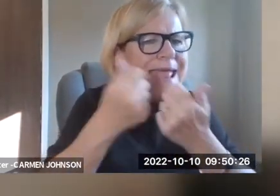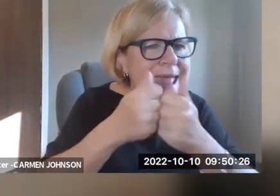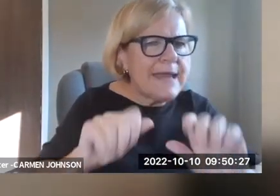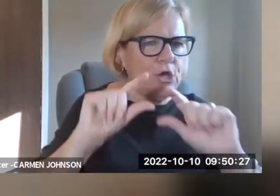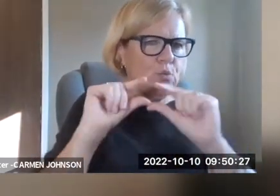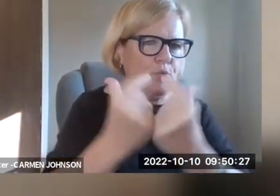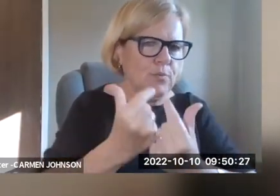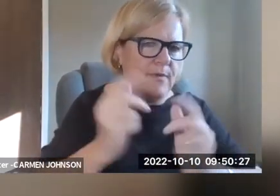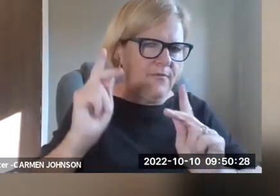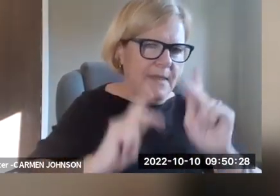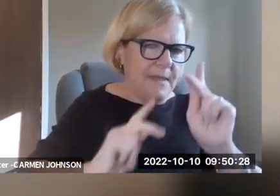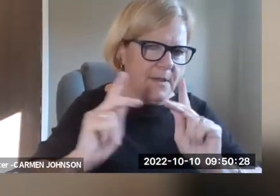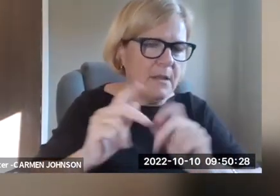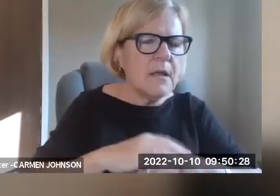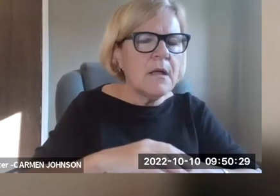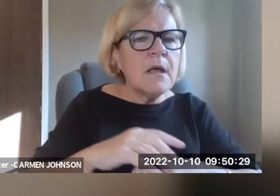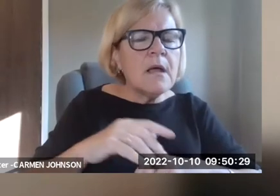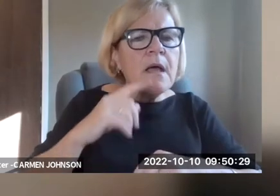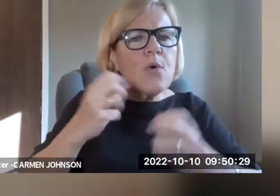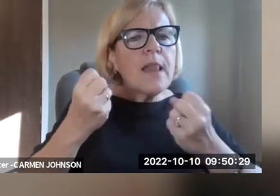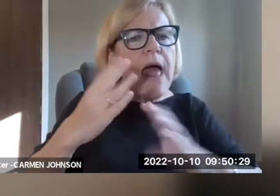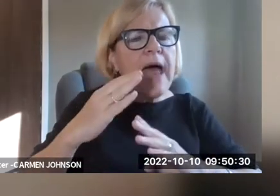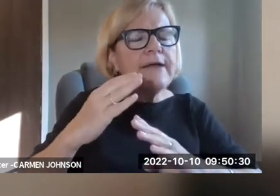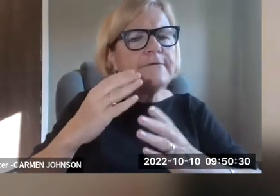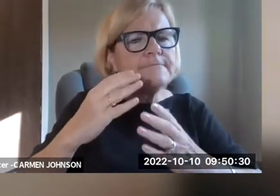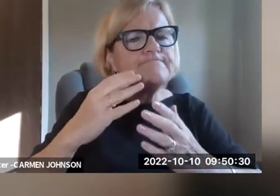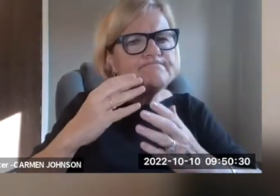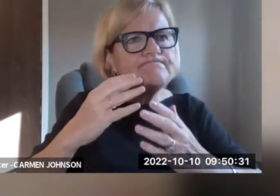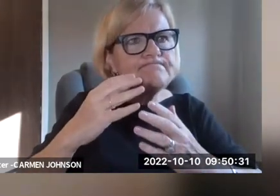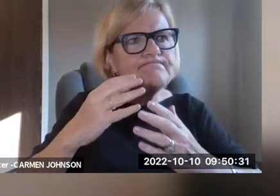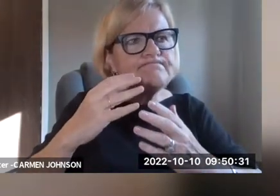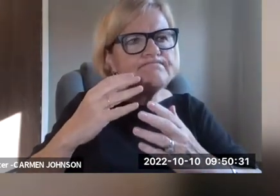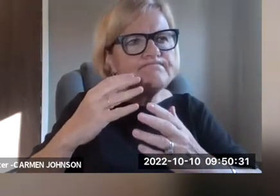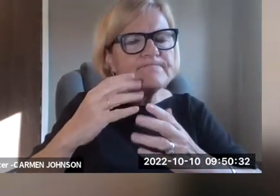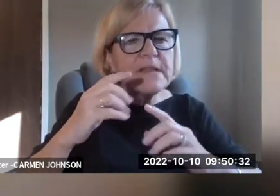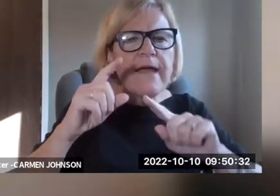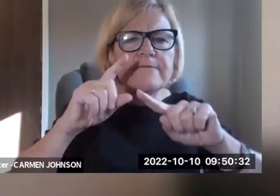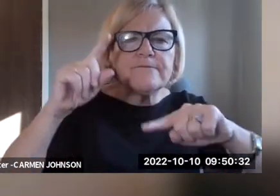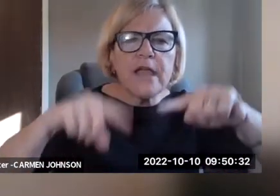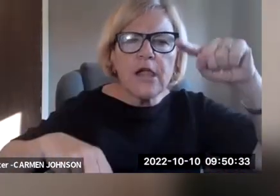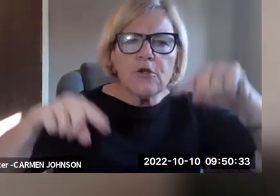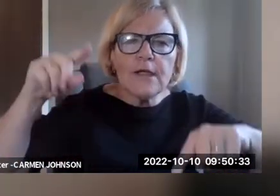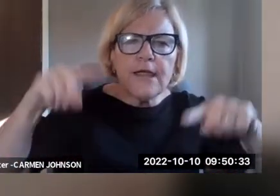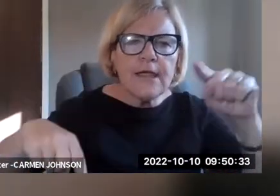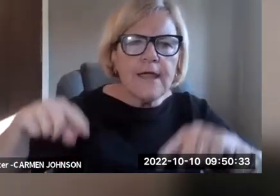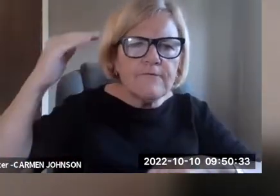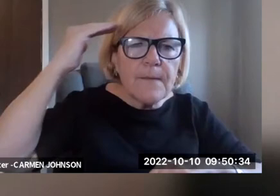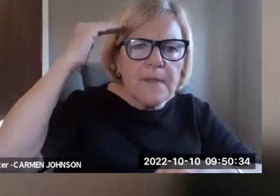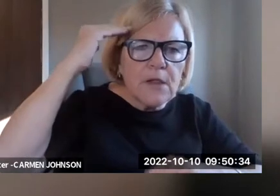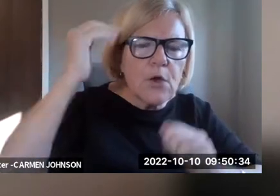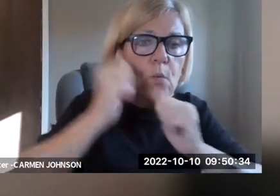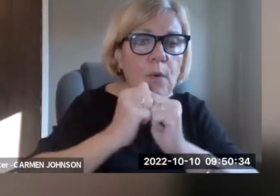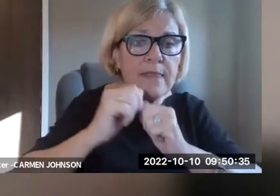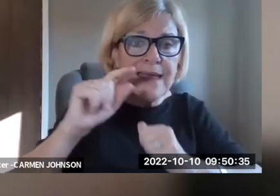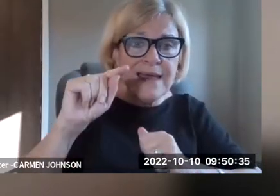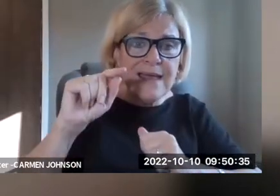the same time, one has to be super careful when you're talking about any population of people, there's going to be a lot